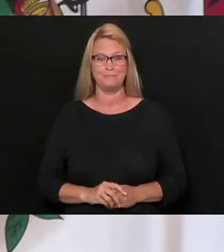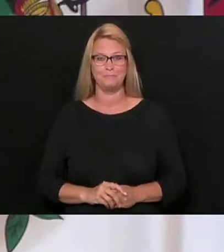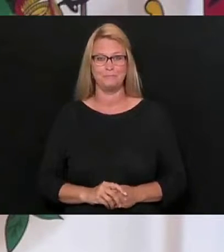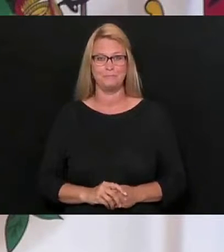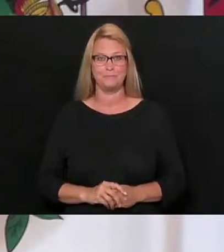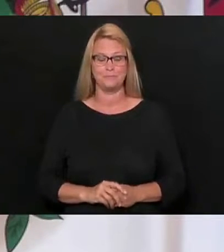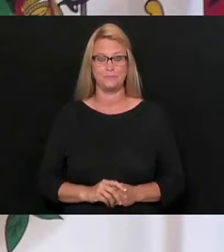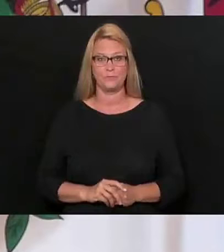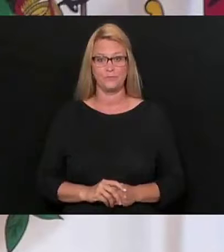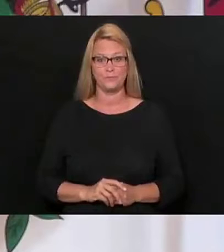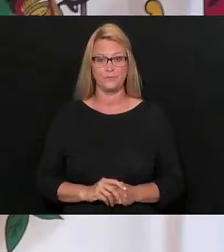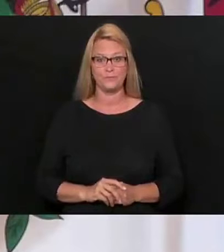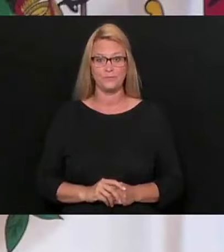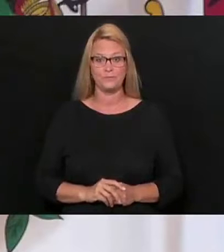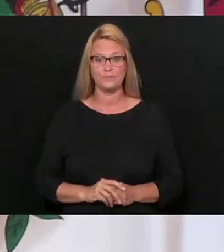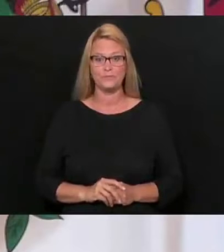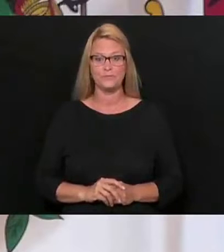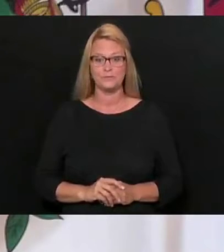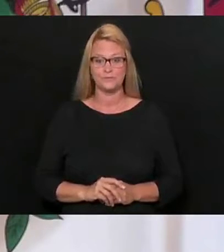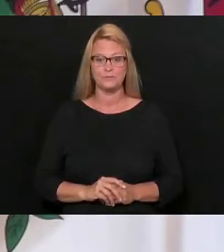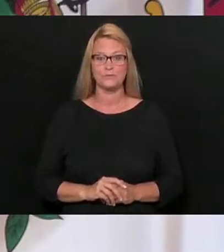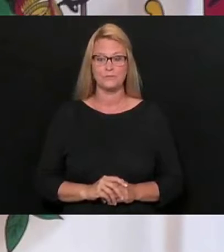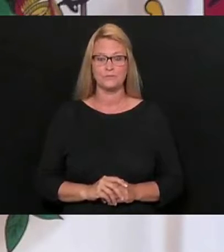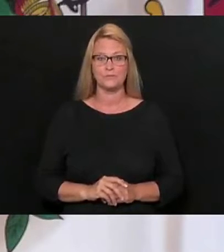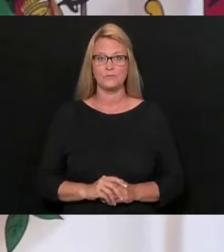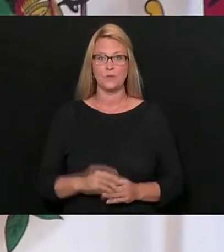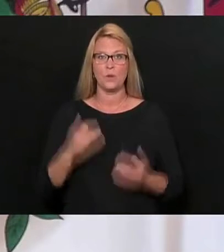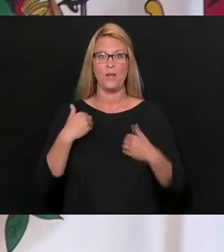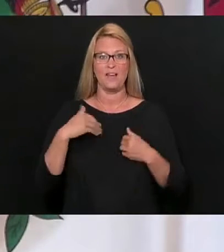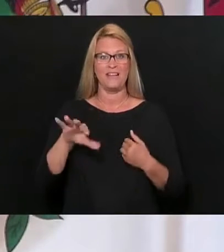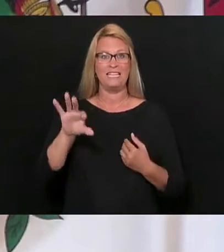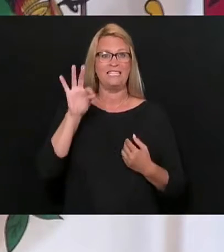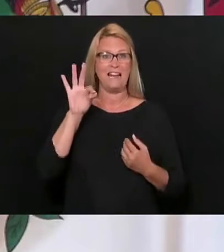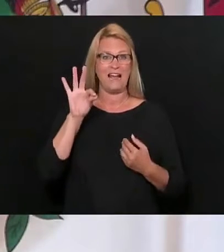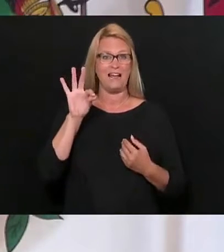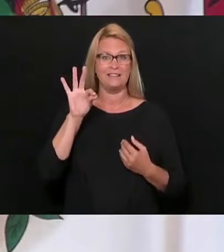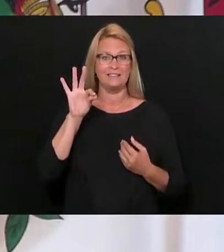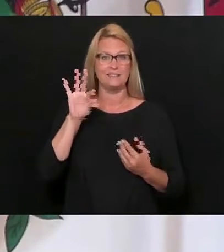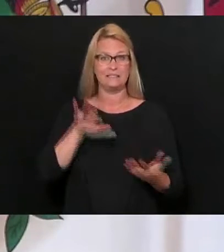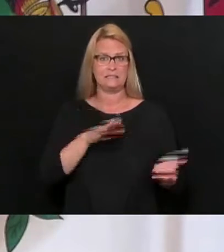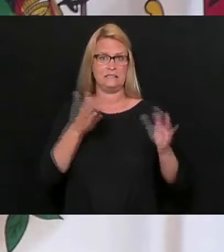Regretfully, I've got to tell you that we have nine additional deaths since Wednesday.